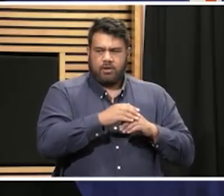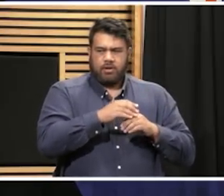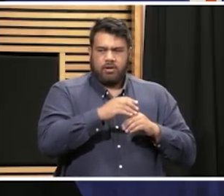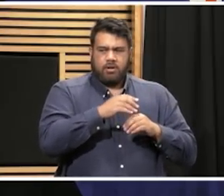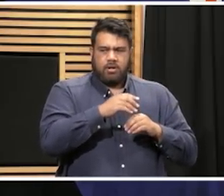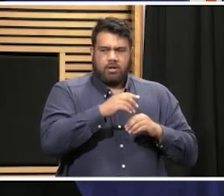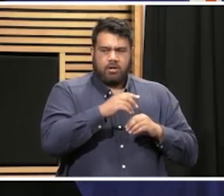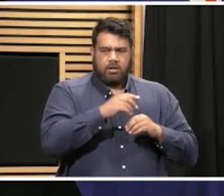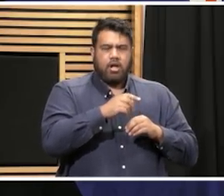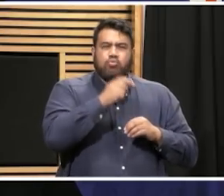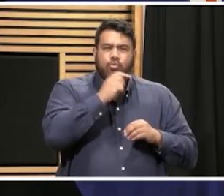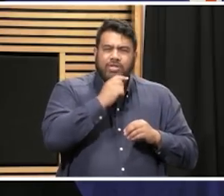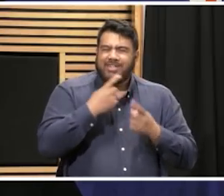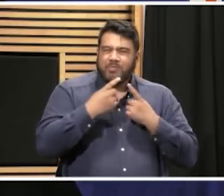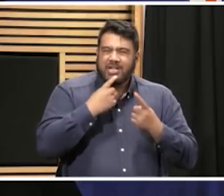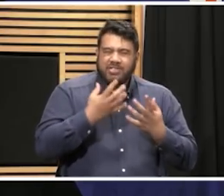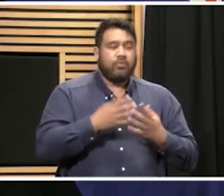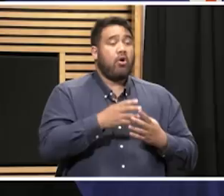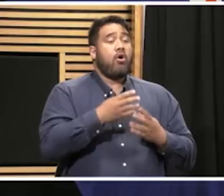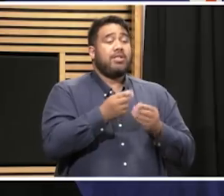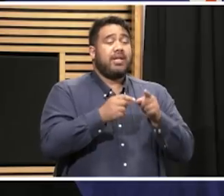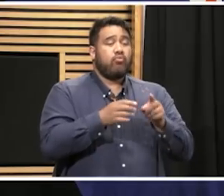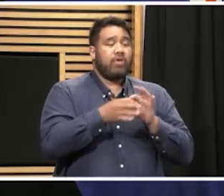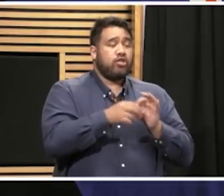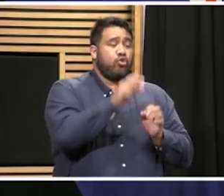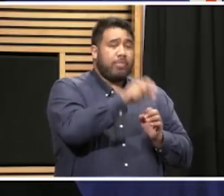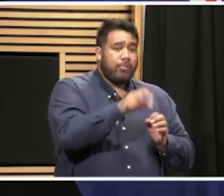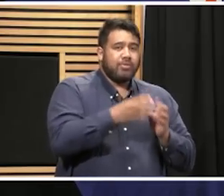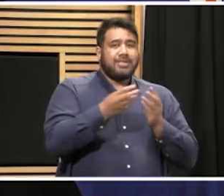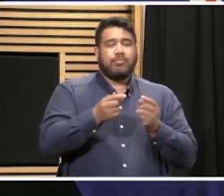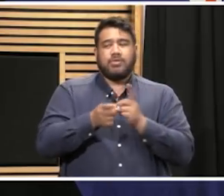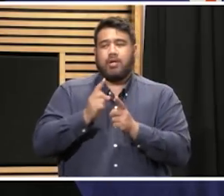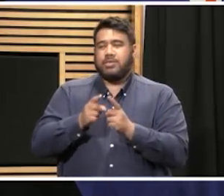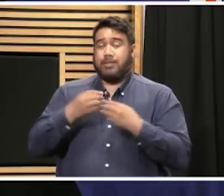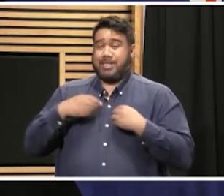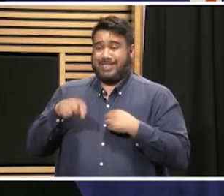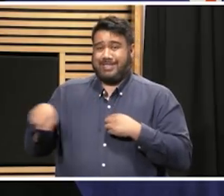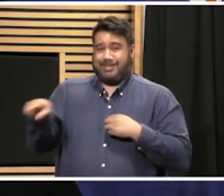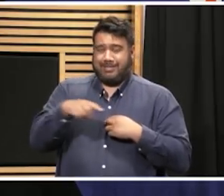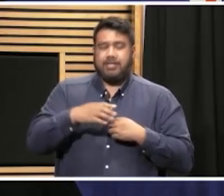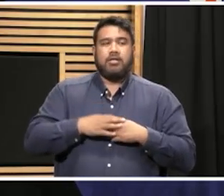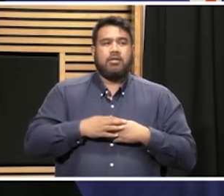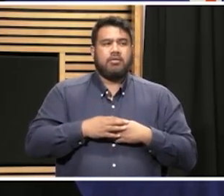relate to people. So for example, some of those reports are quite general. There are people